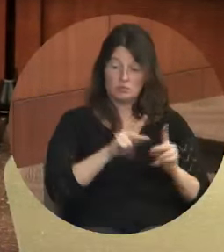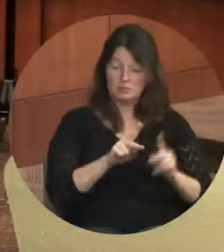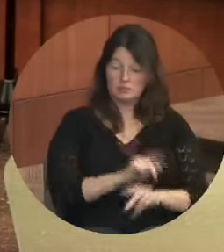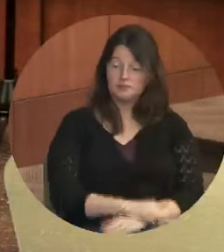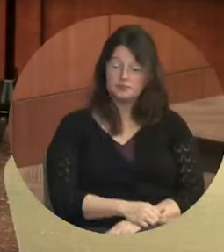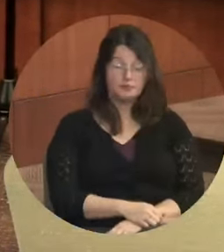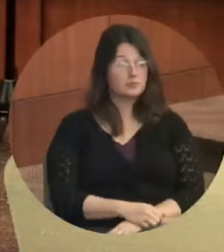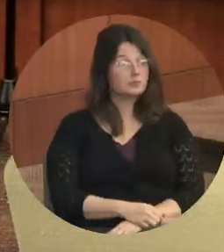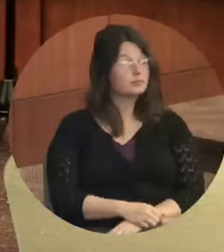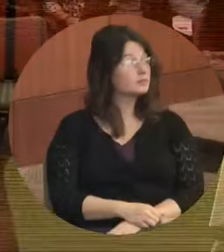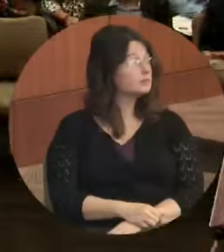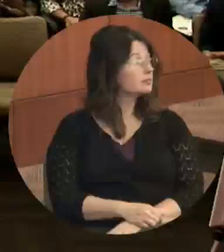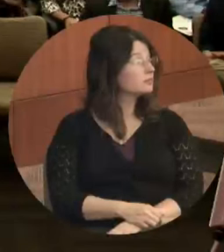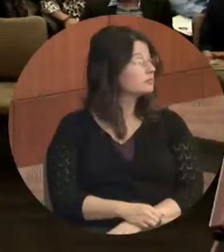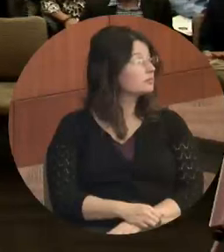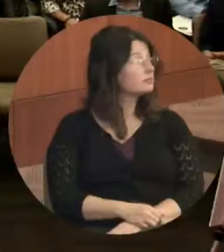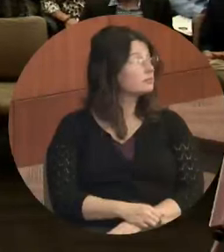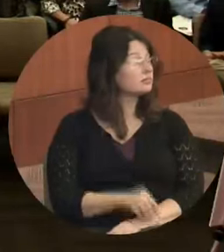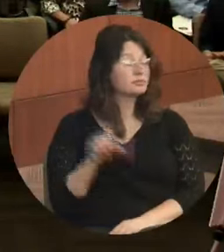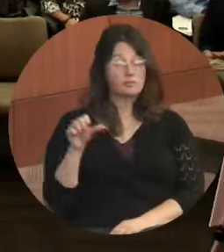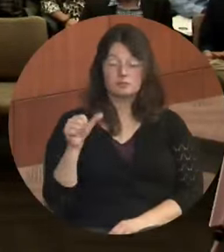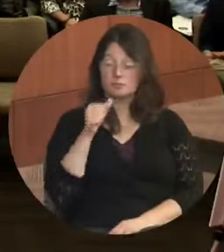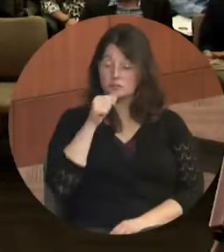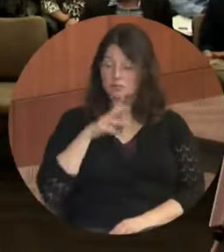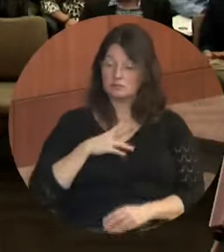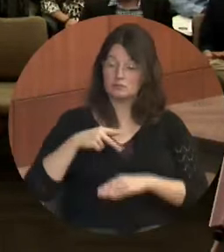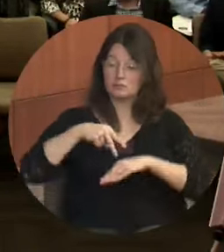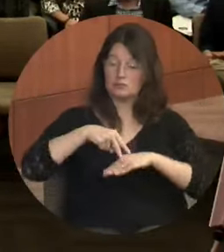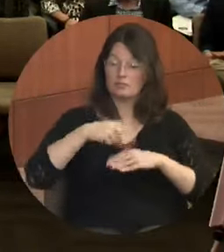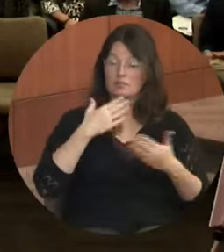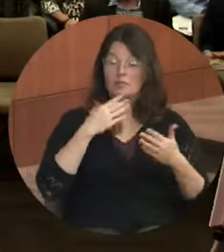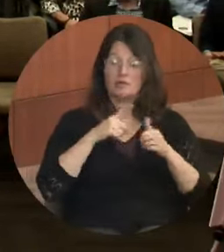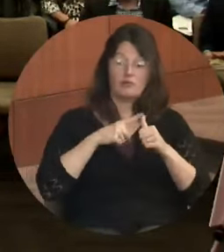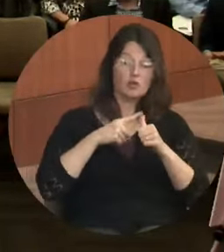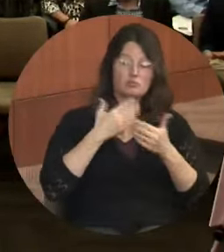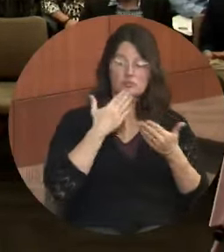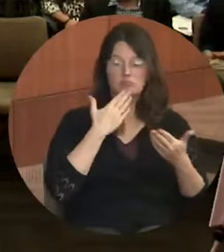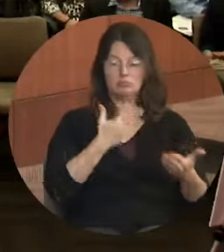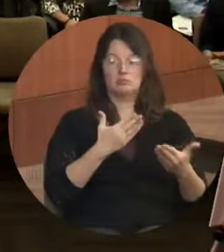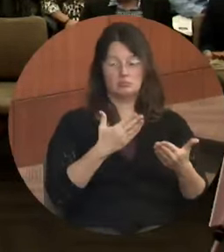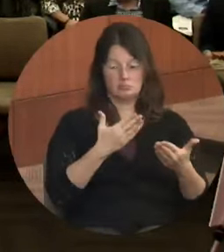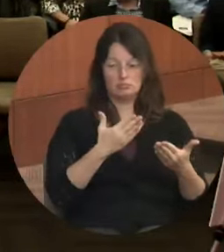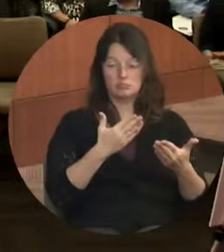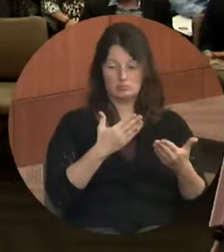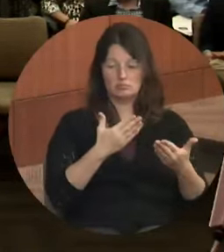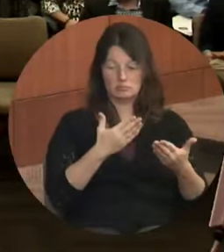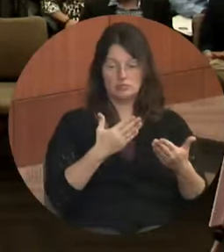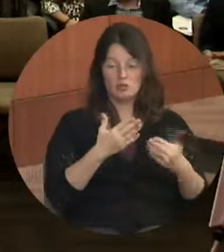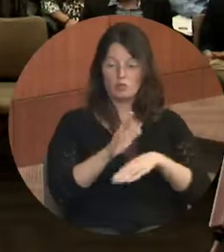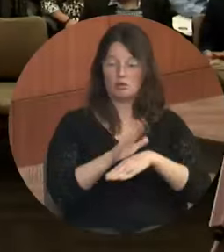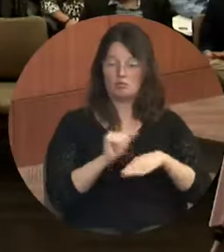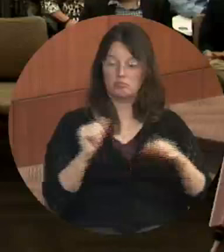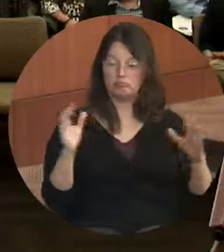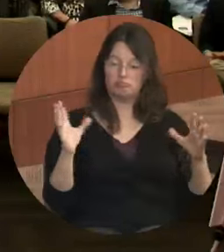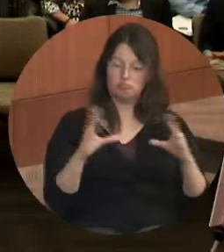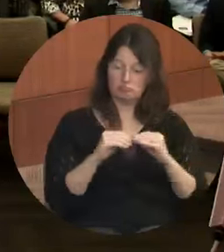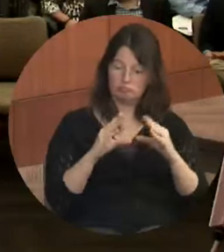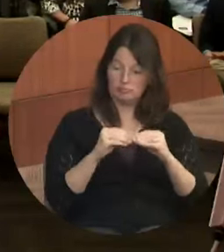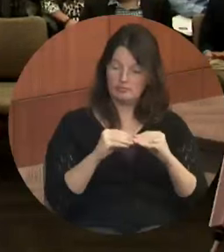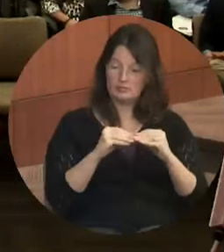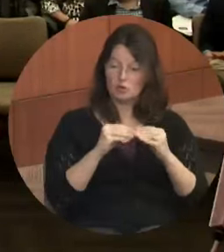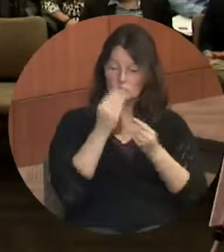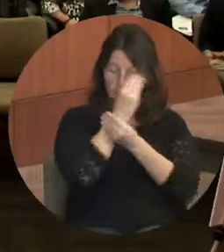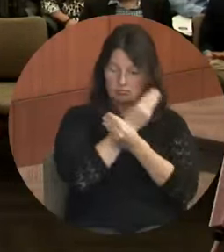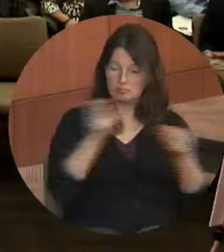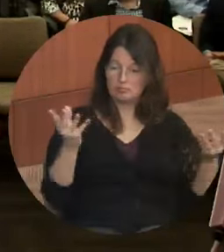Yes, Mary. I just want to commend you for calling together this meeting and to share with us your